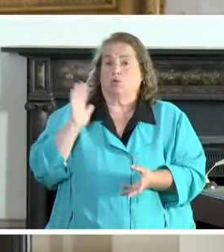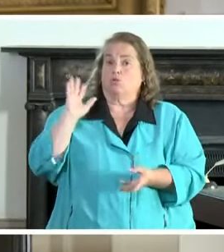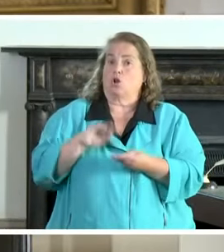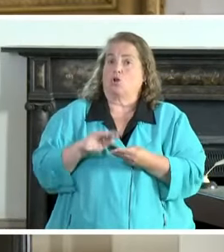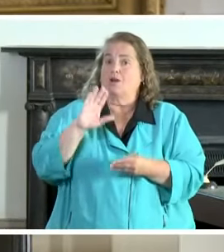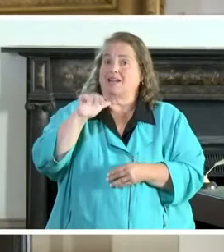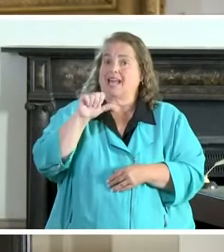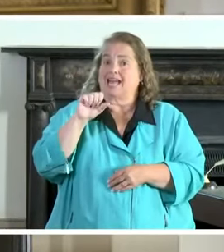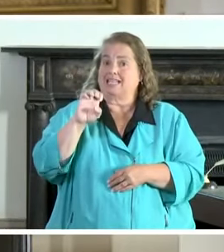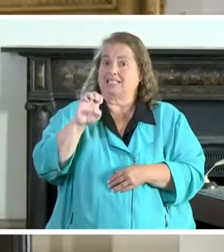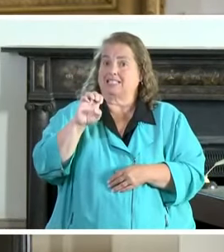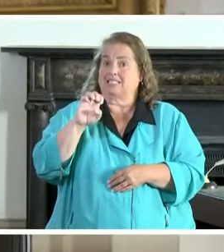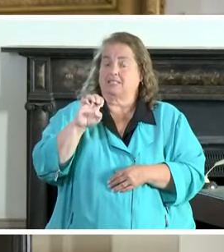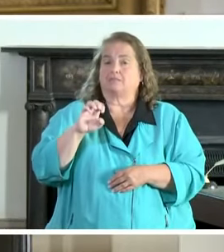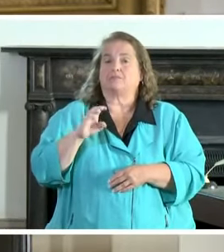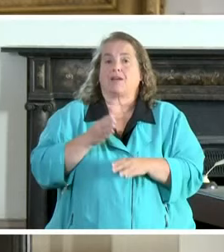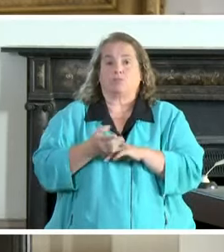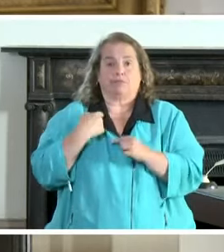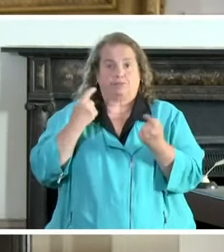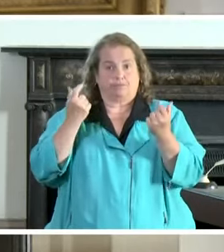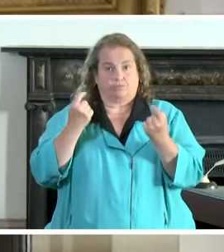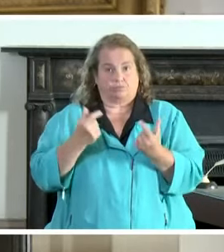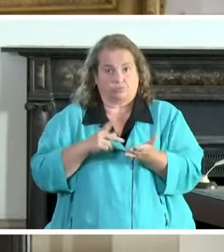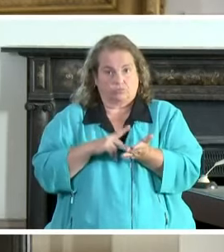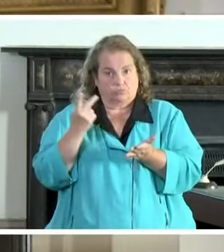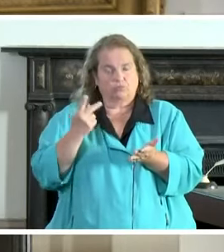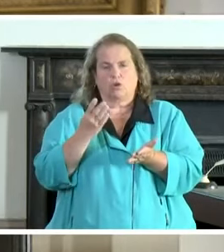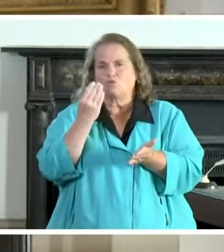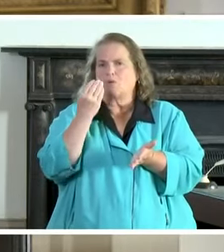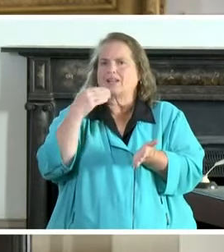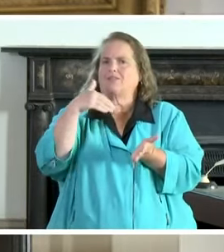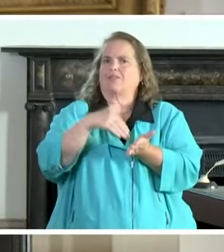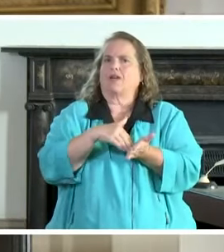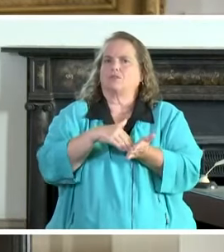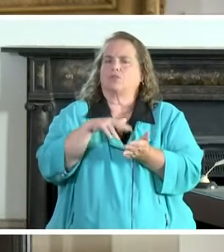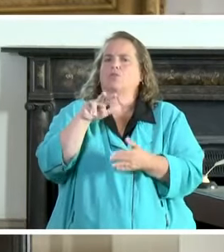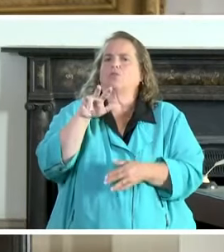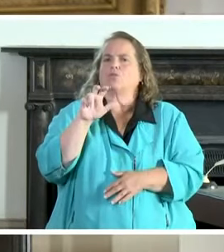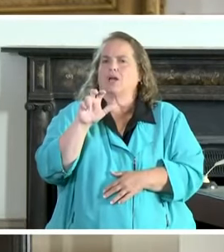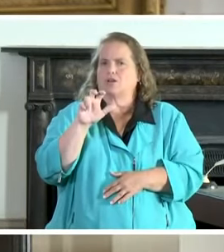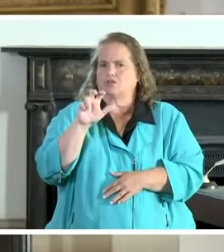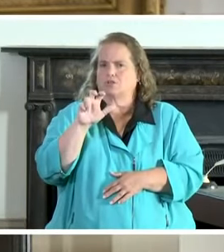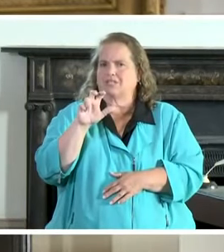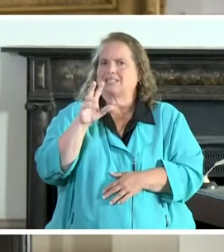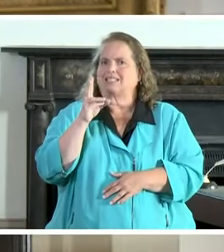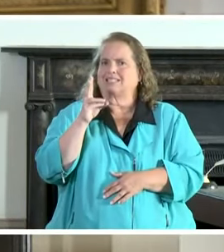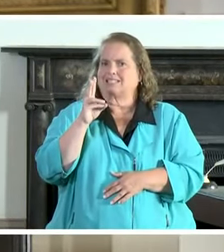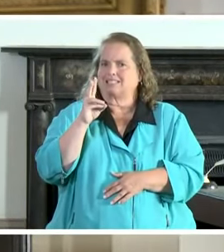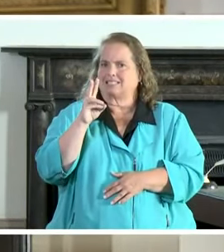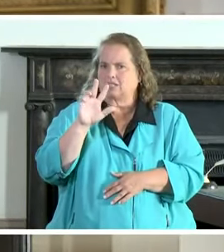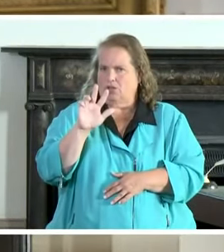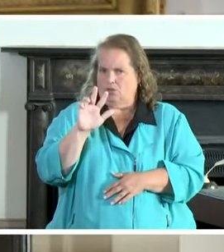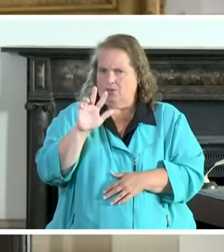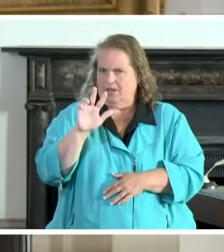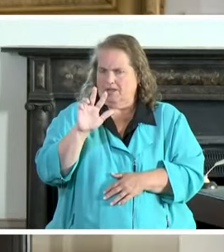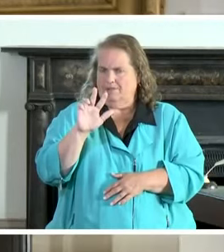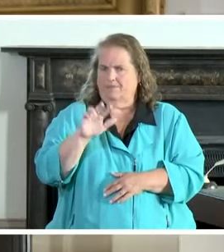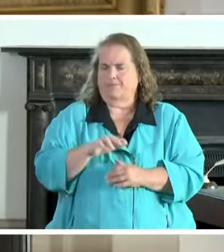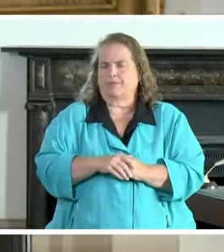as we're here after removing duplicates and the rest is now fourteen thousand three hundred sixty three